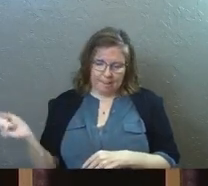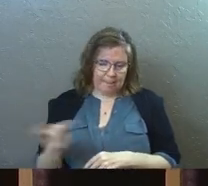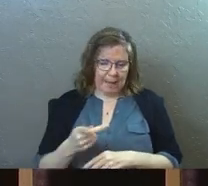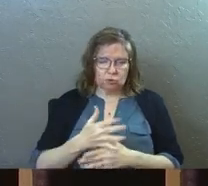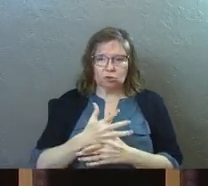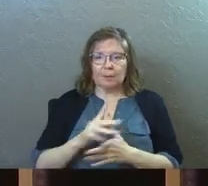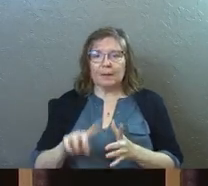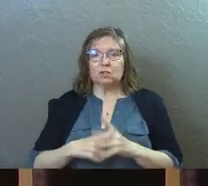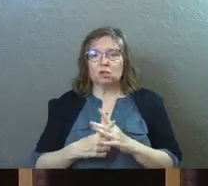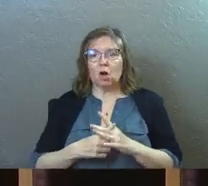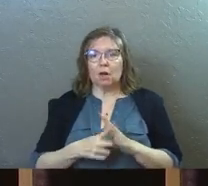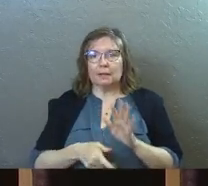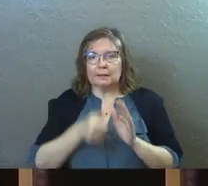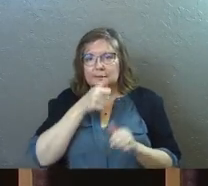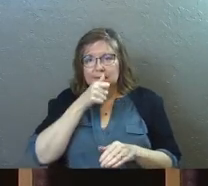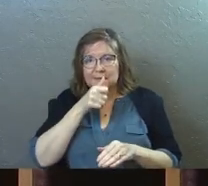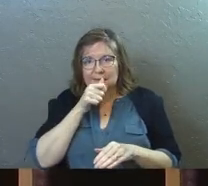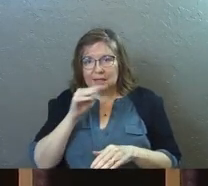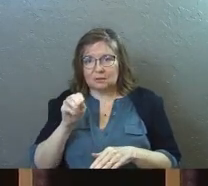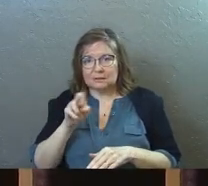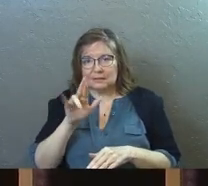started underground seminaries.